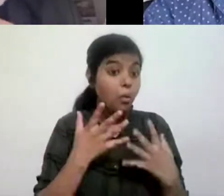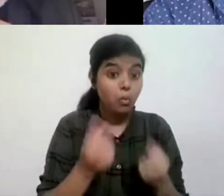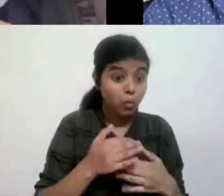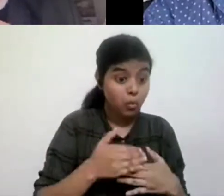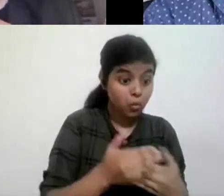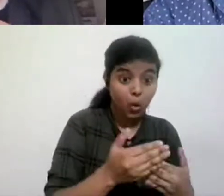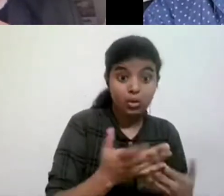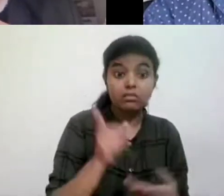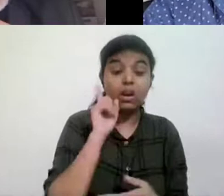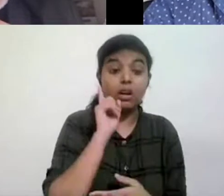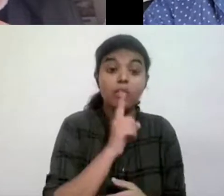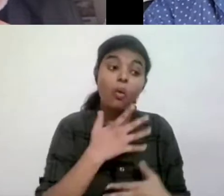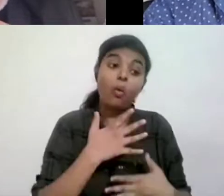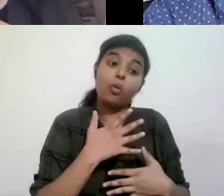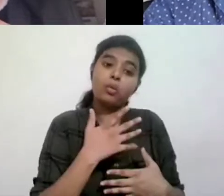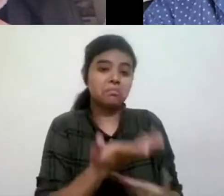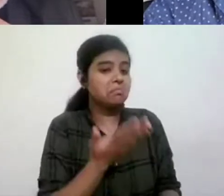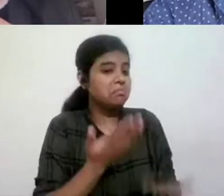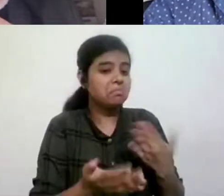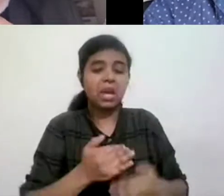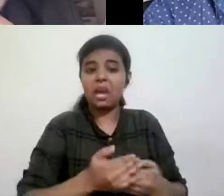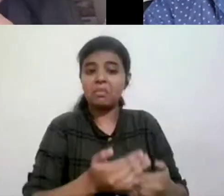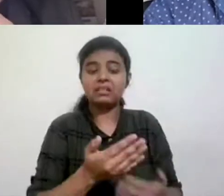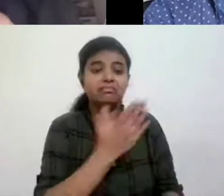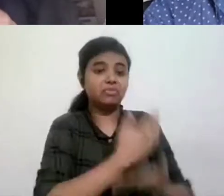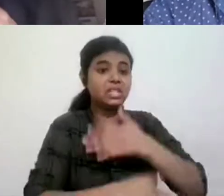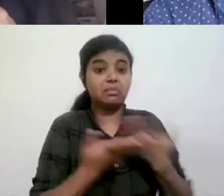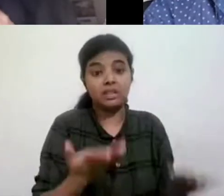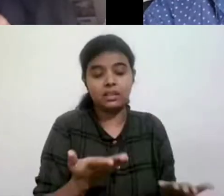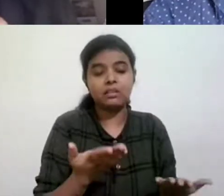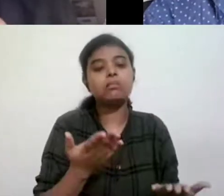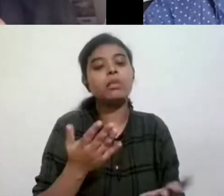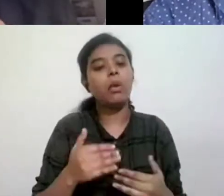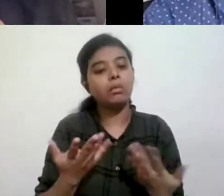oh, there's a birth defect. Uh, let's not have that.